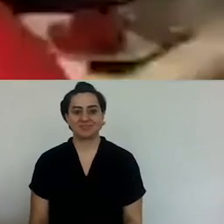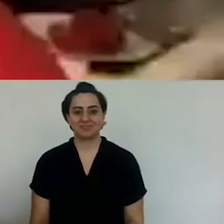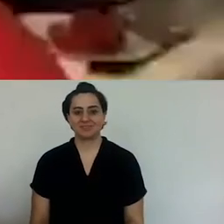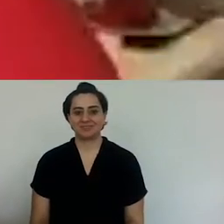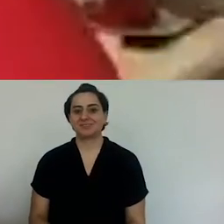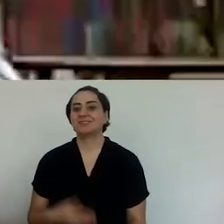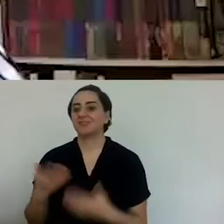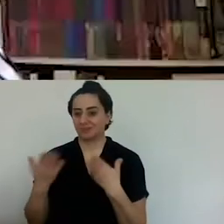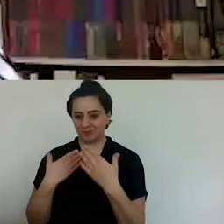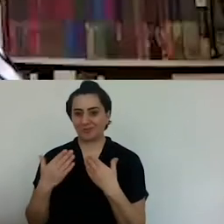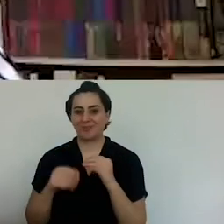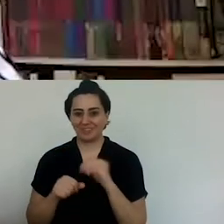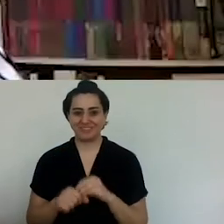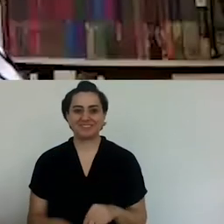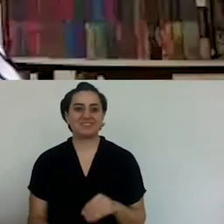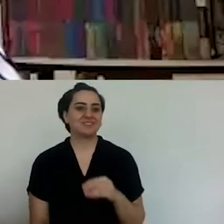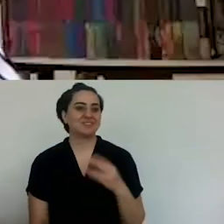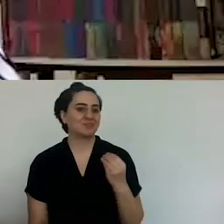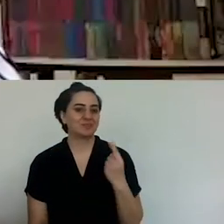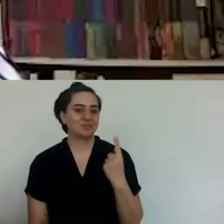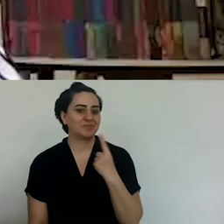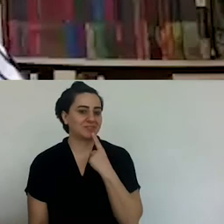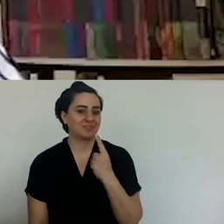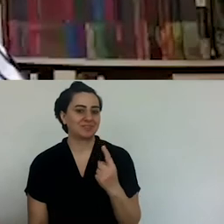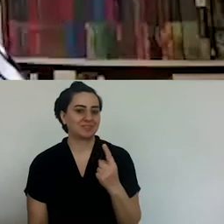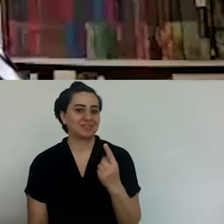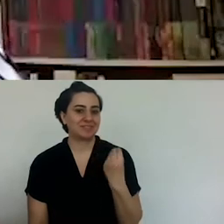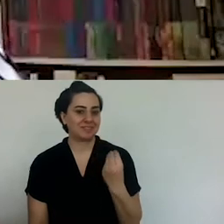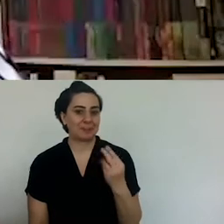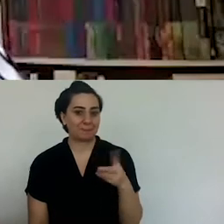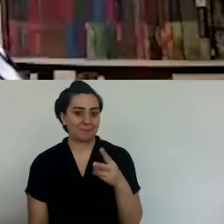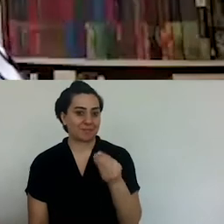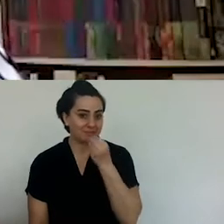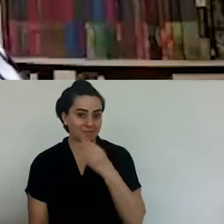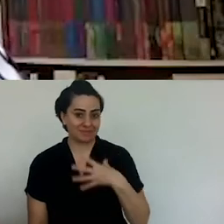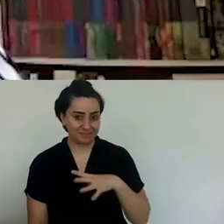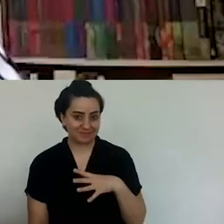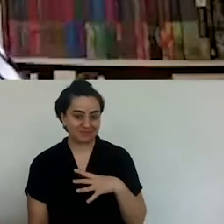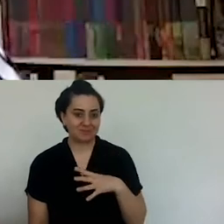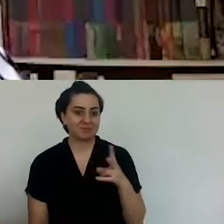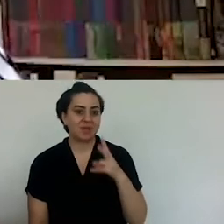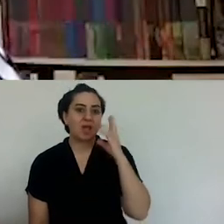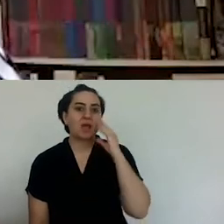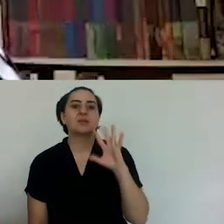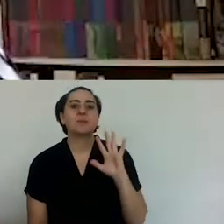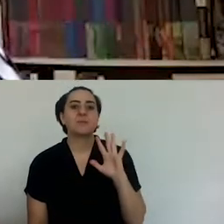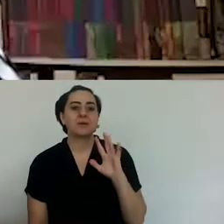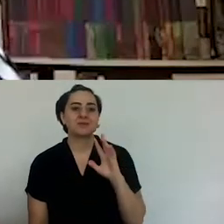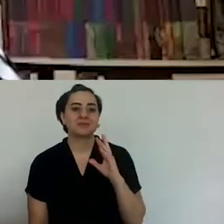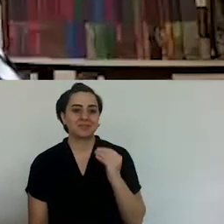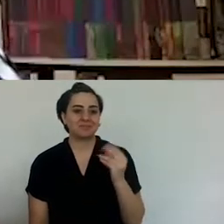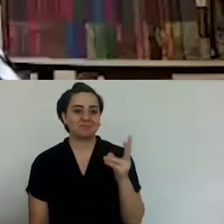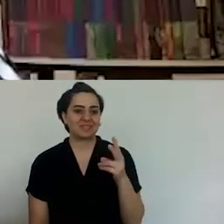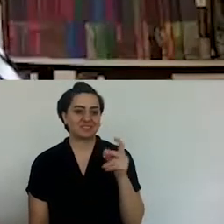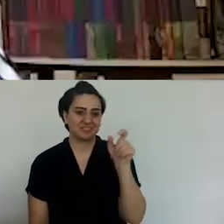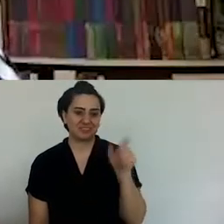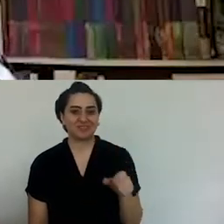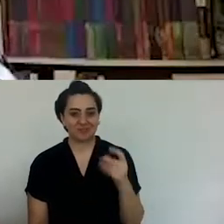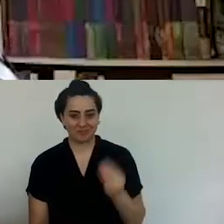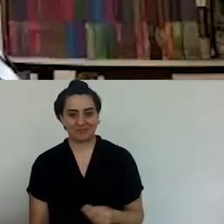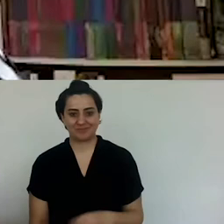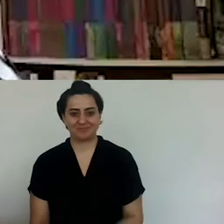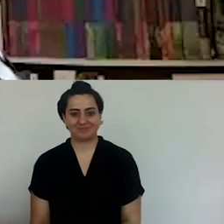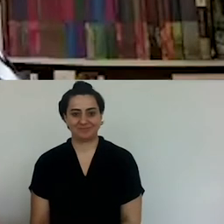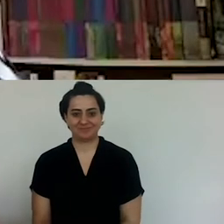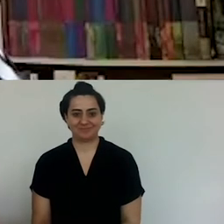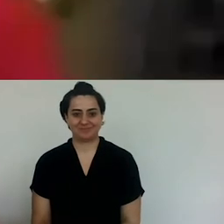But, to have conversations then. Yes, there is a very nice saying, if you'd like to eat good